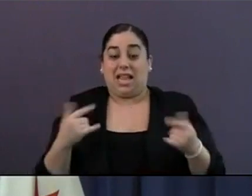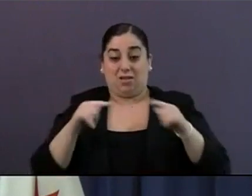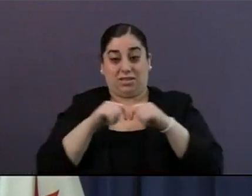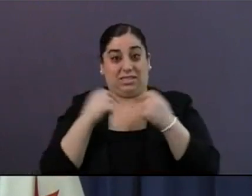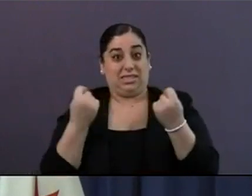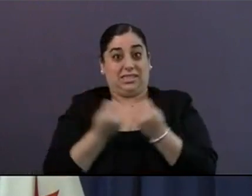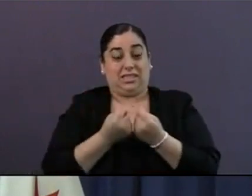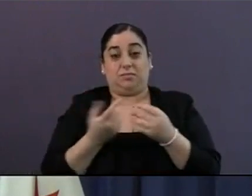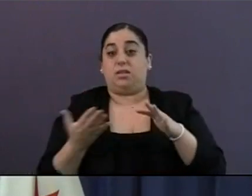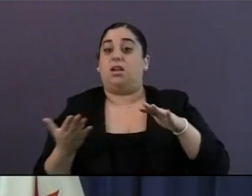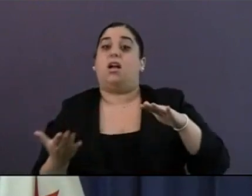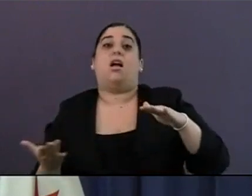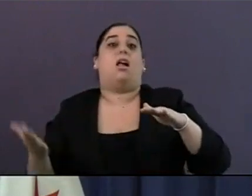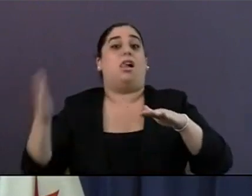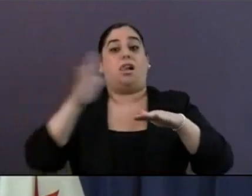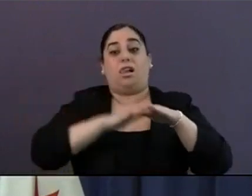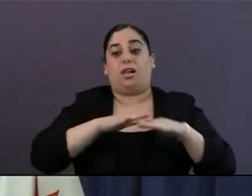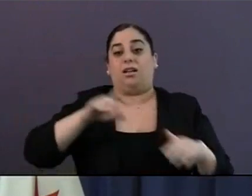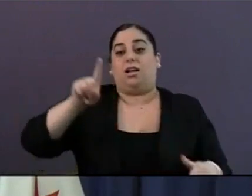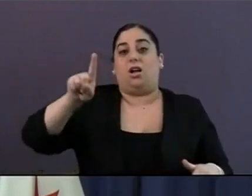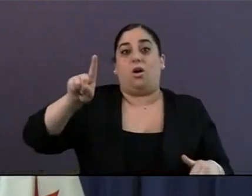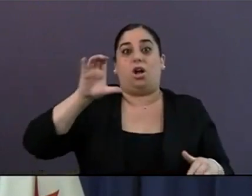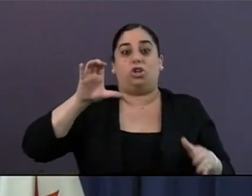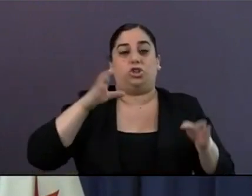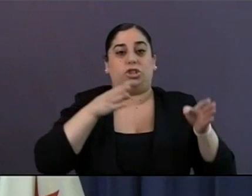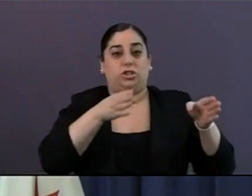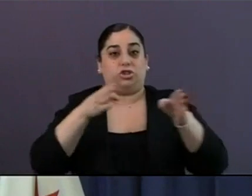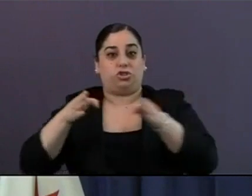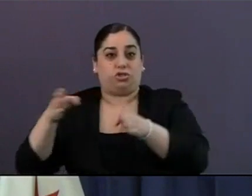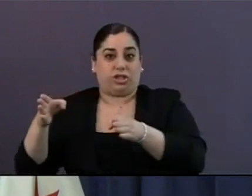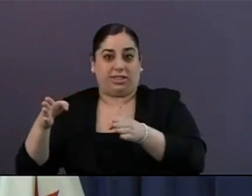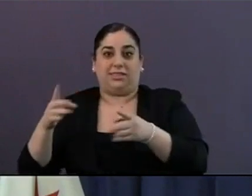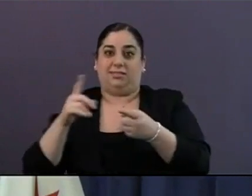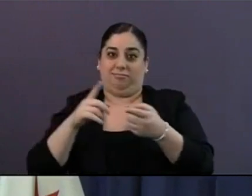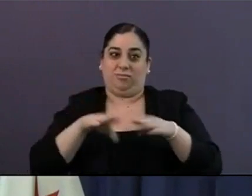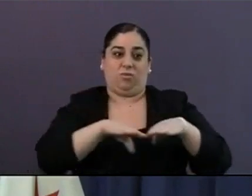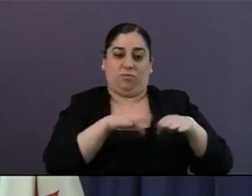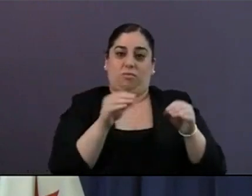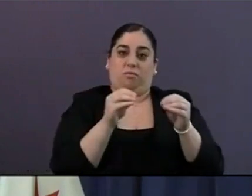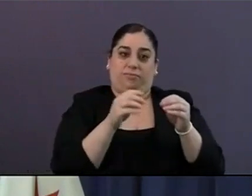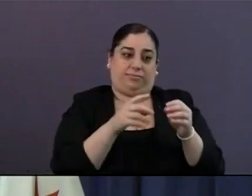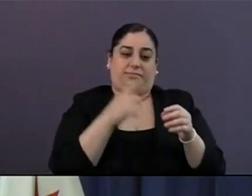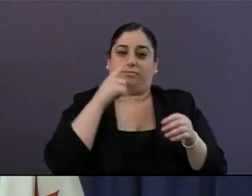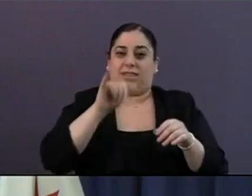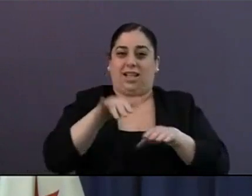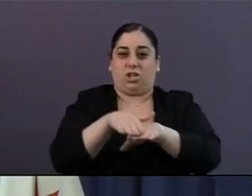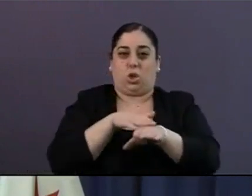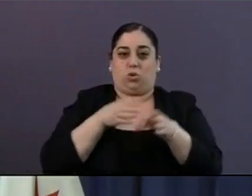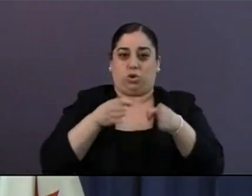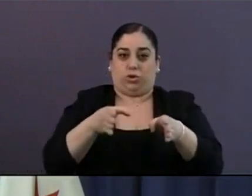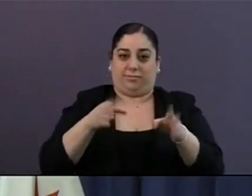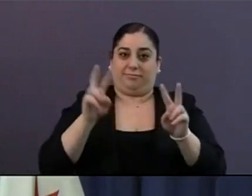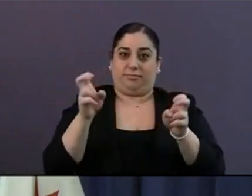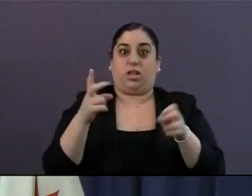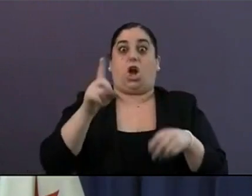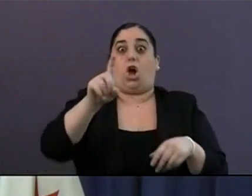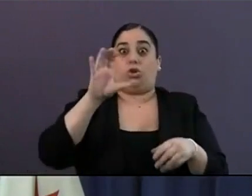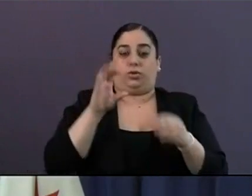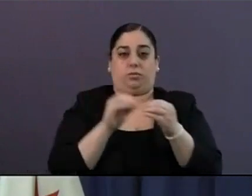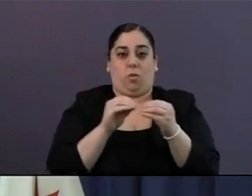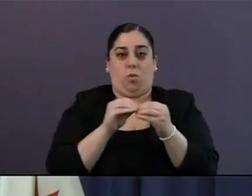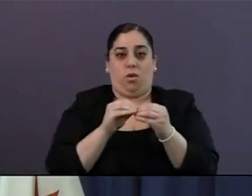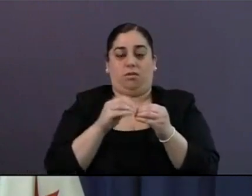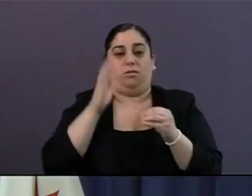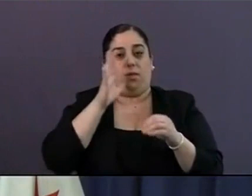additional blocks for Slow Streets across the city, which would more than double the current Slow Streets that are already in place.